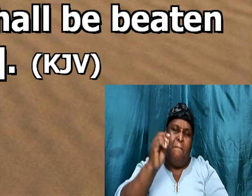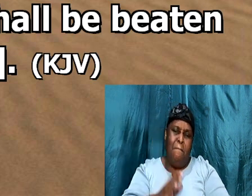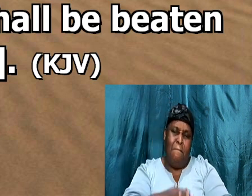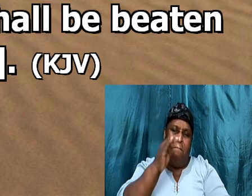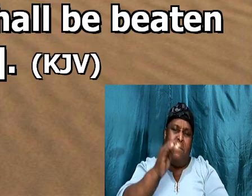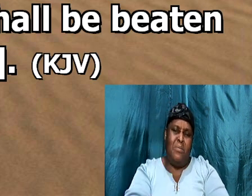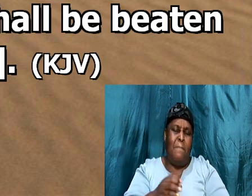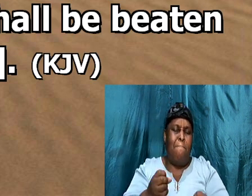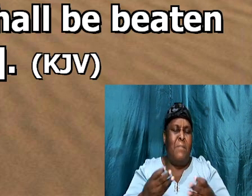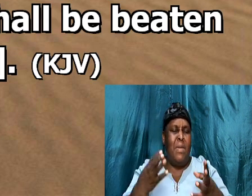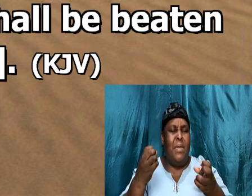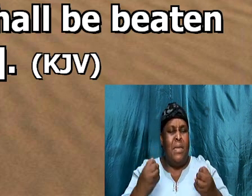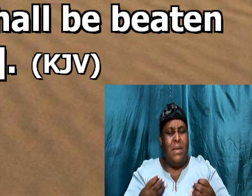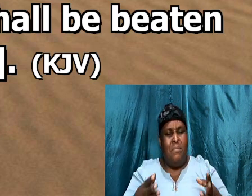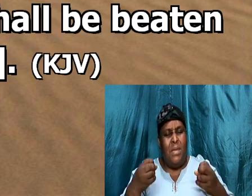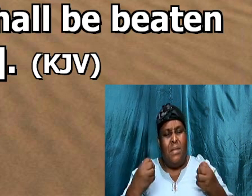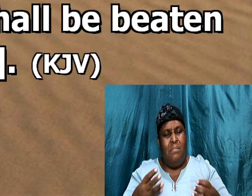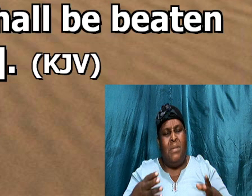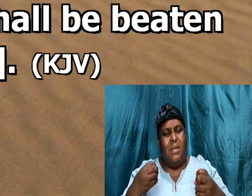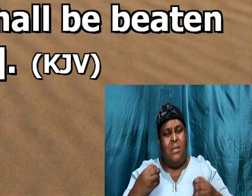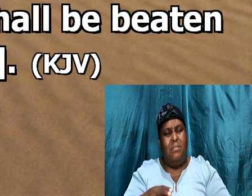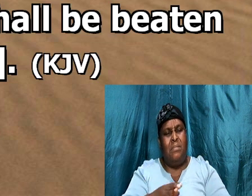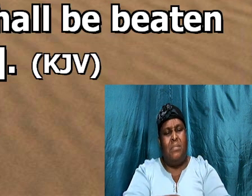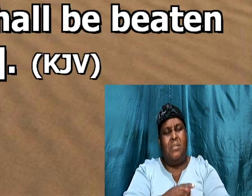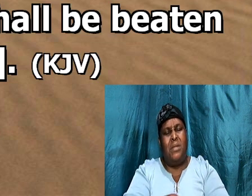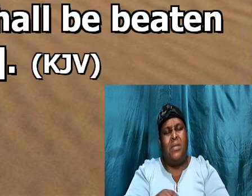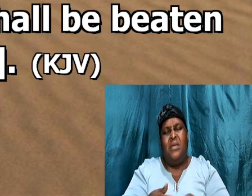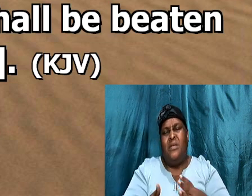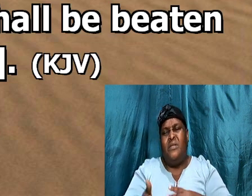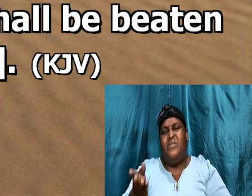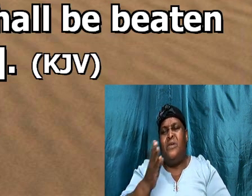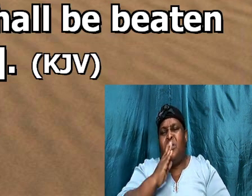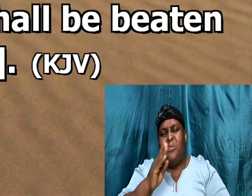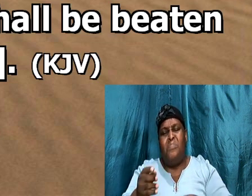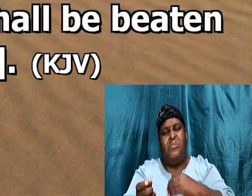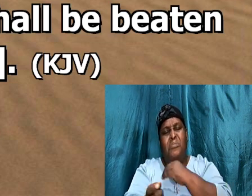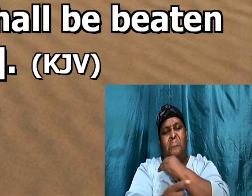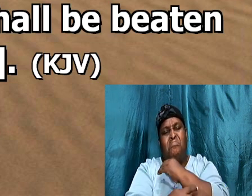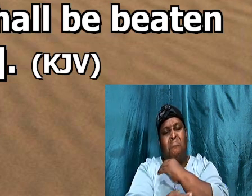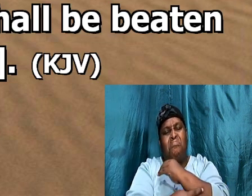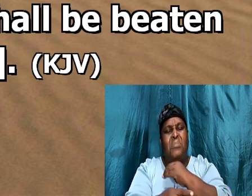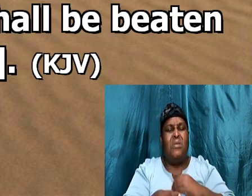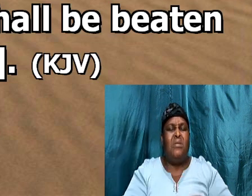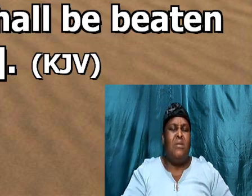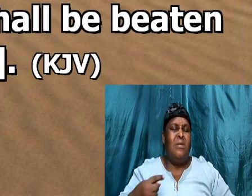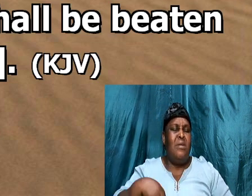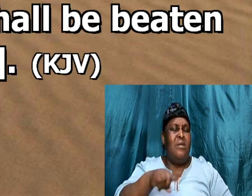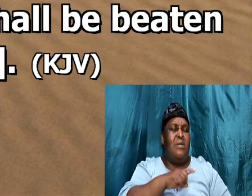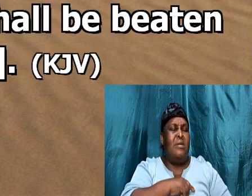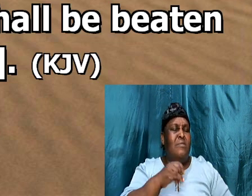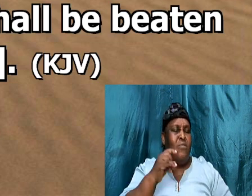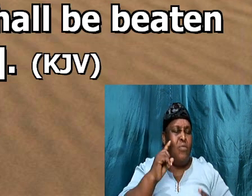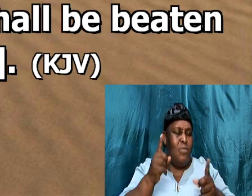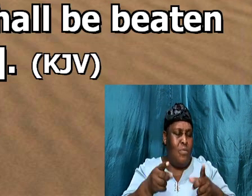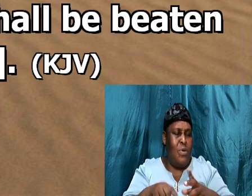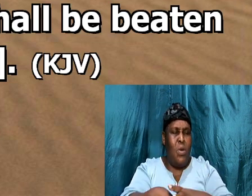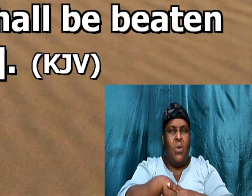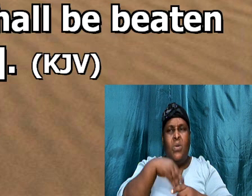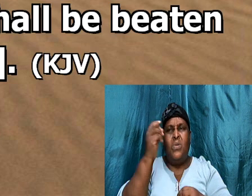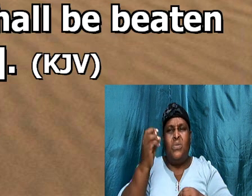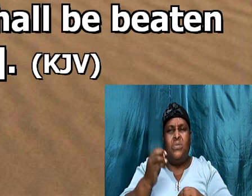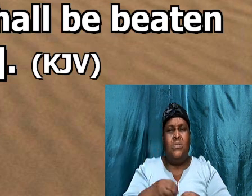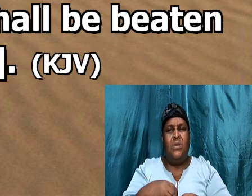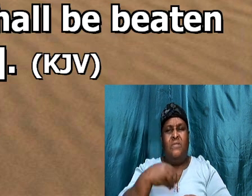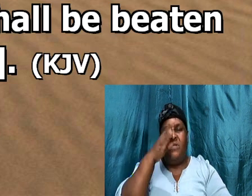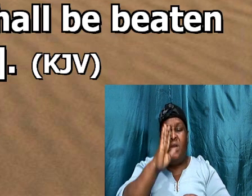there will be repercussions, if we go out, of God's design plan, for our